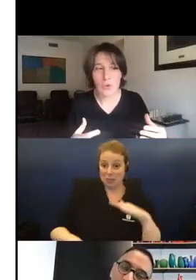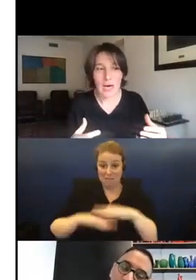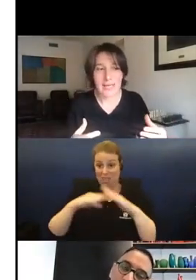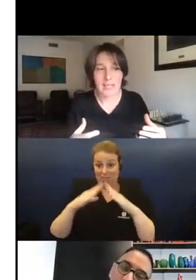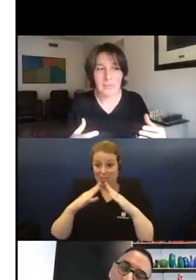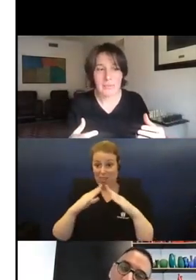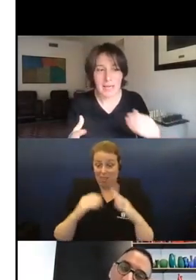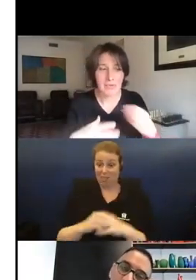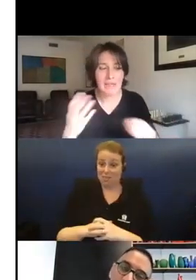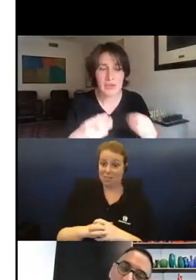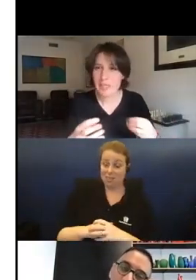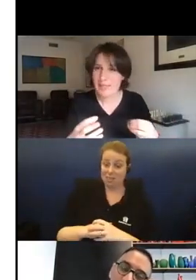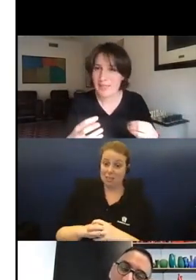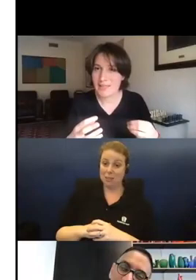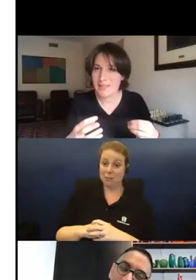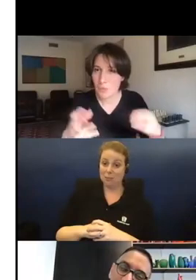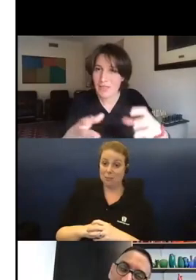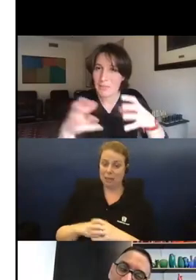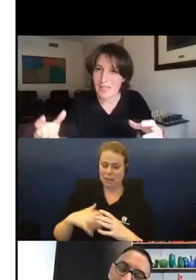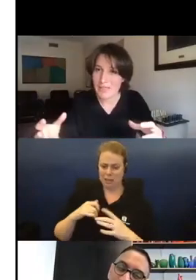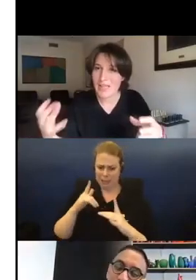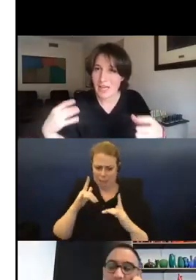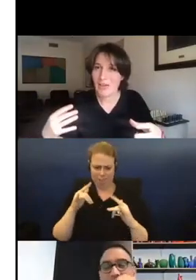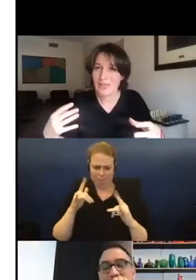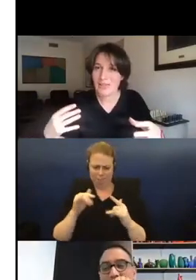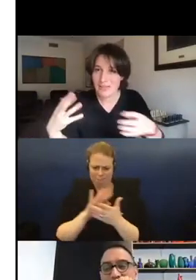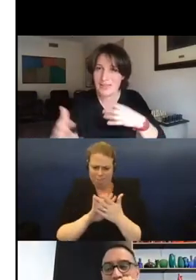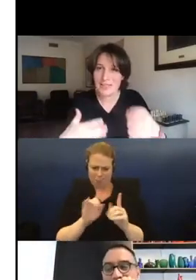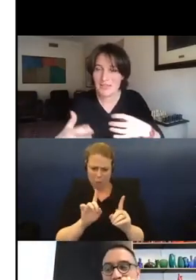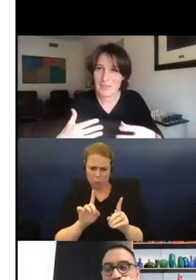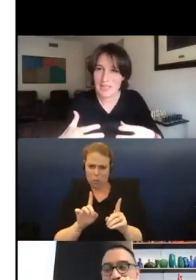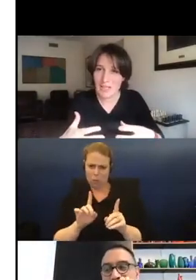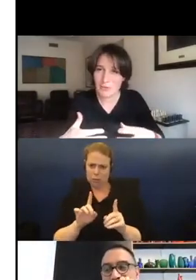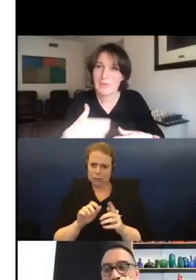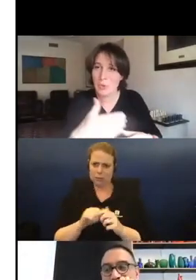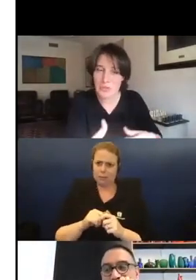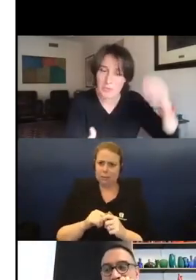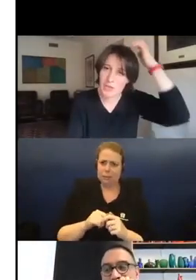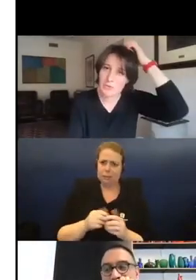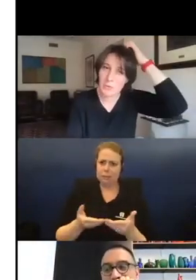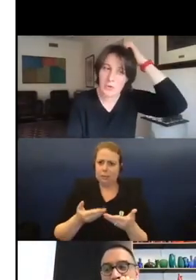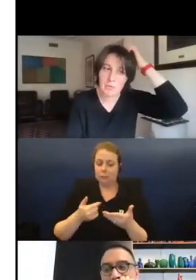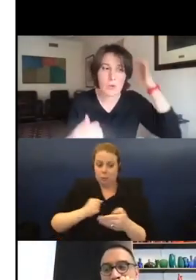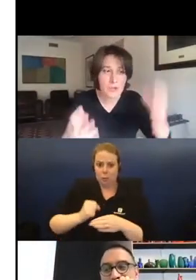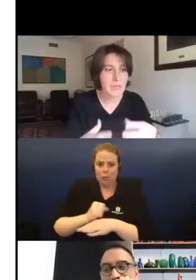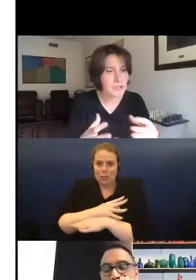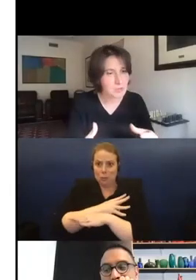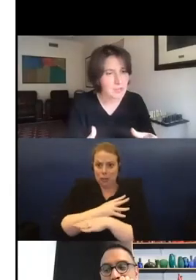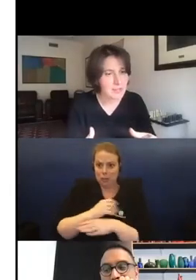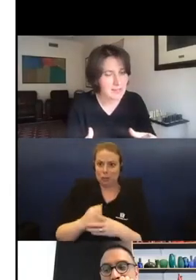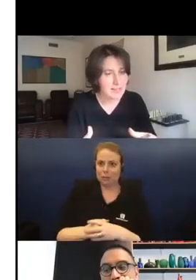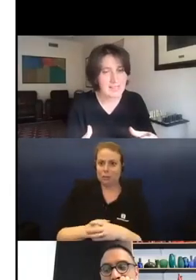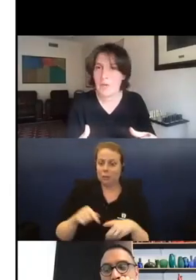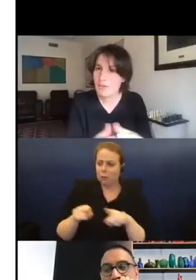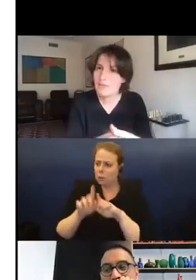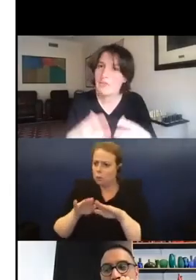also, I keep having to reassess what they mean in their house, and this gives me kind of more inspiration for work. But also, my children,